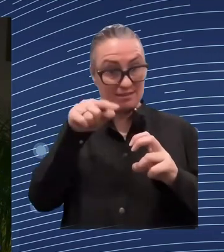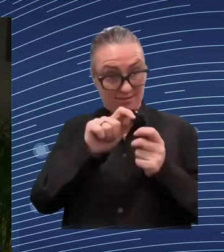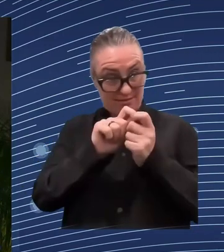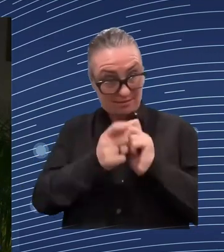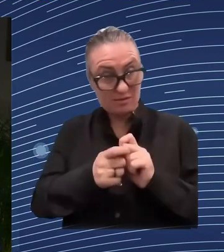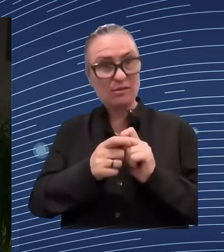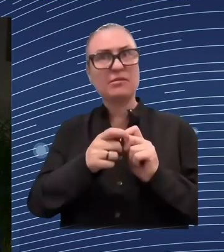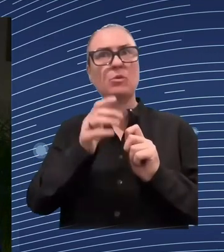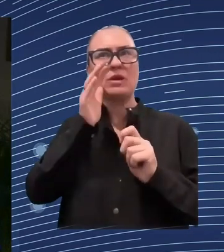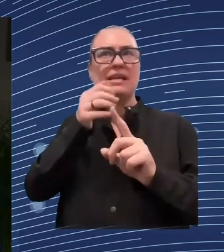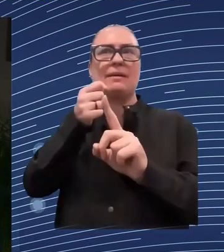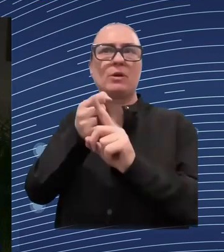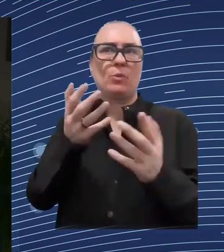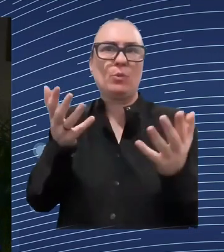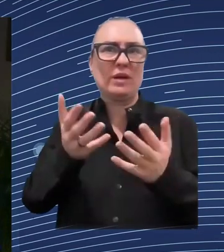Thank again.